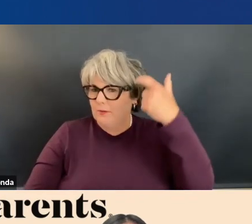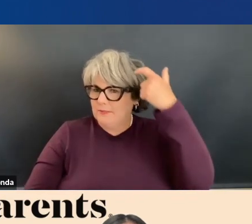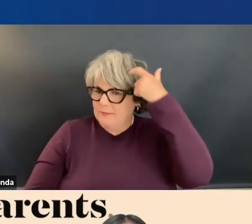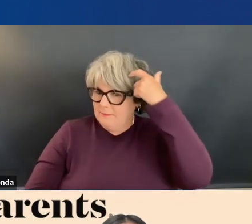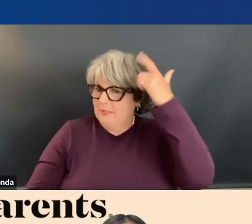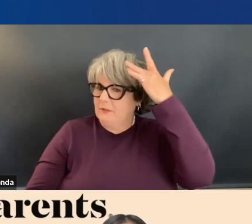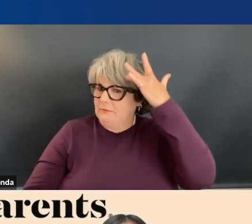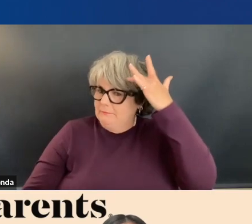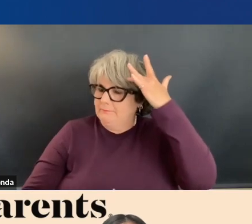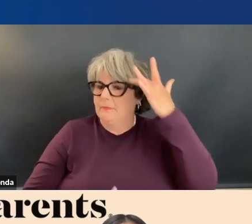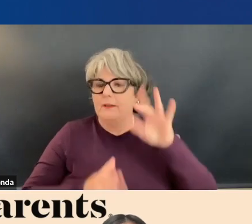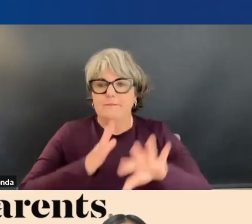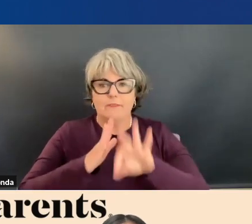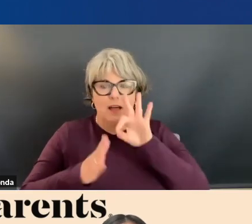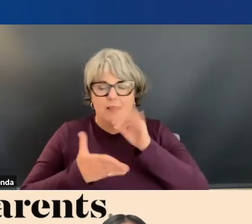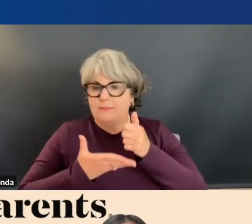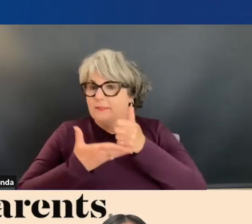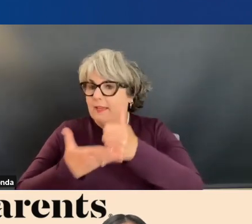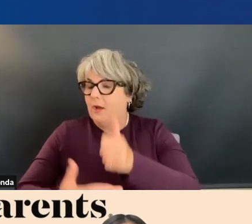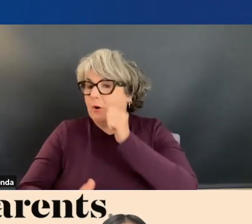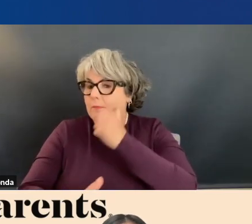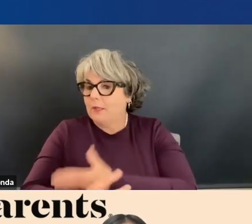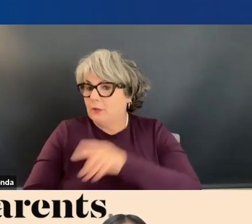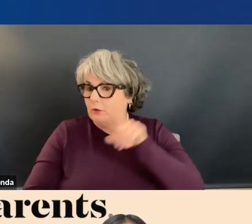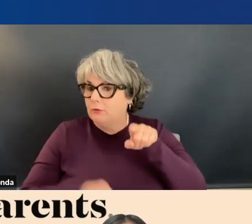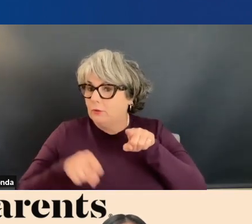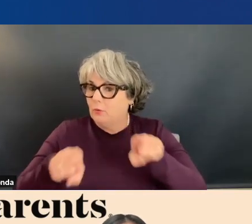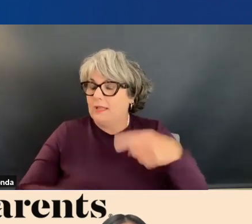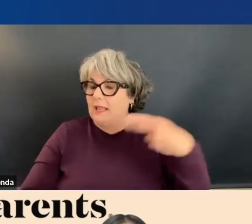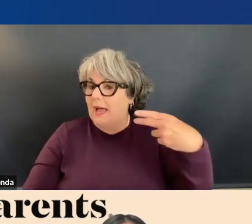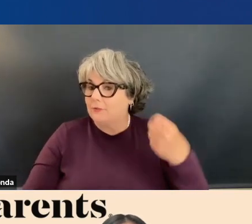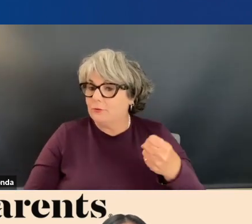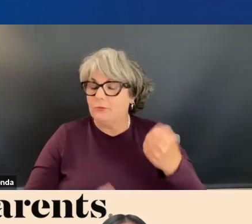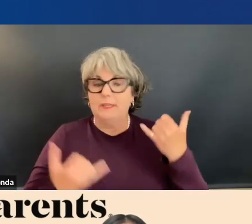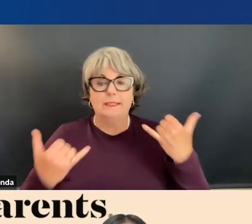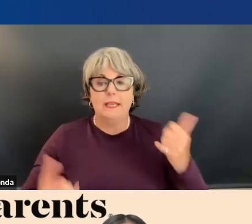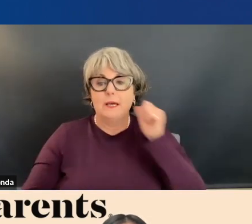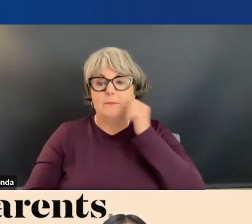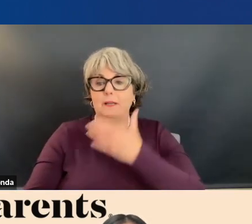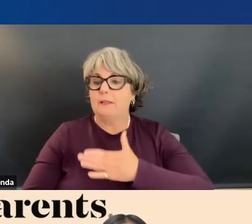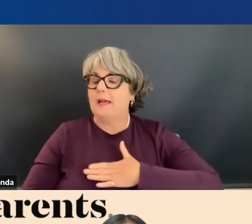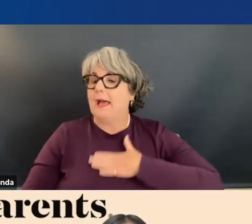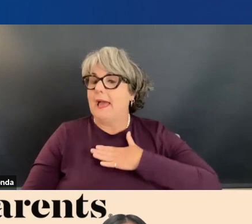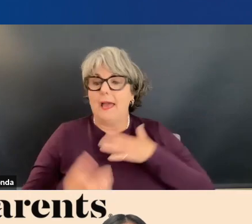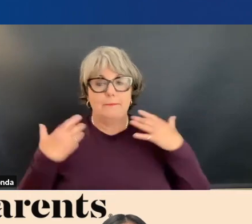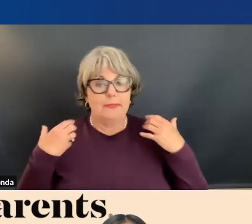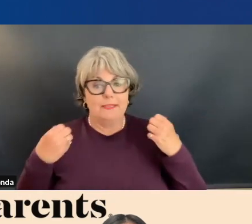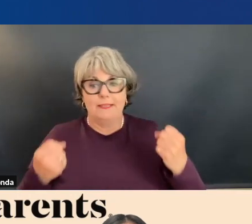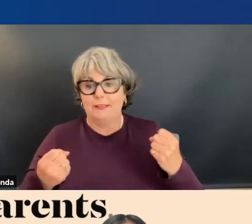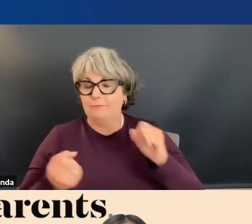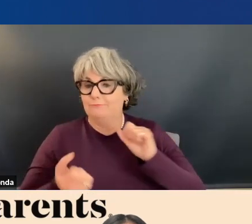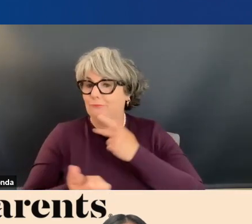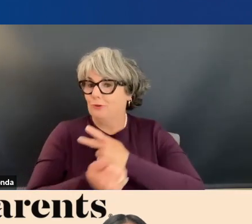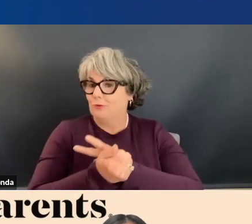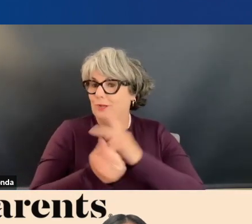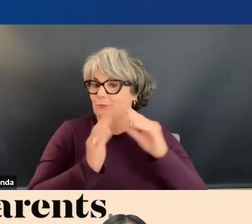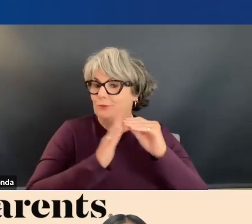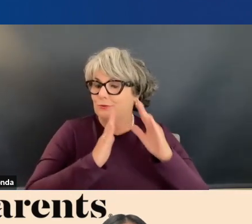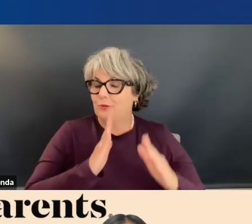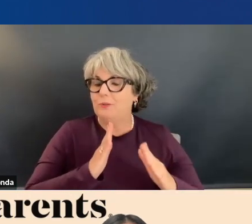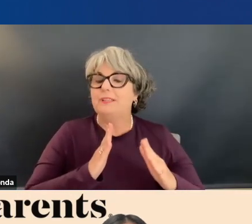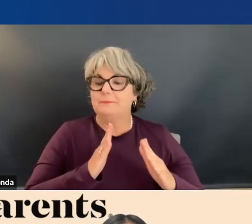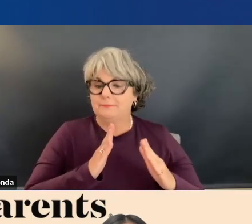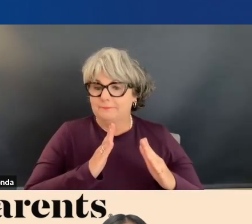were able to find the help for her that she needed. And today, she is a happy, healthy graduate student pursuing